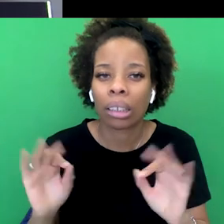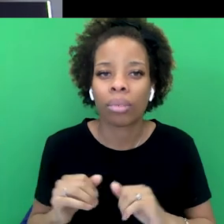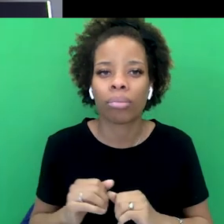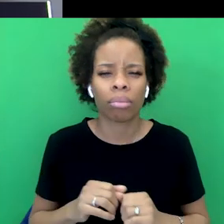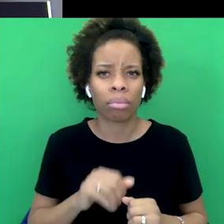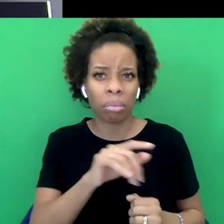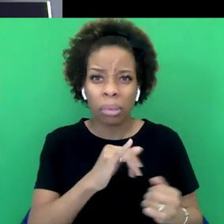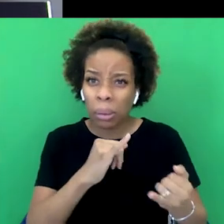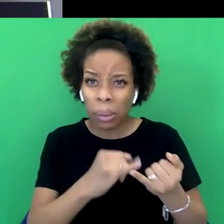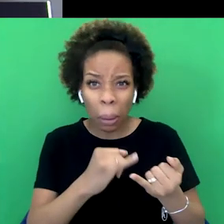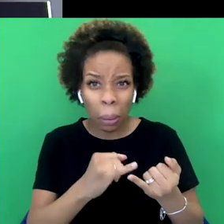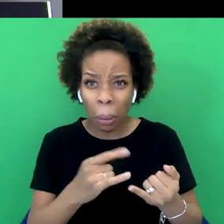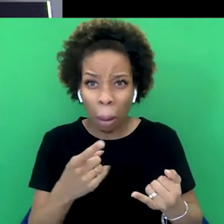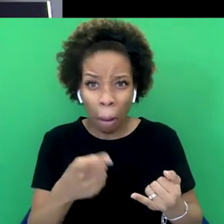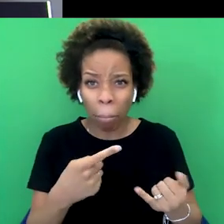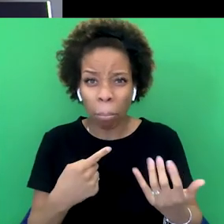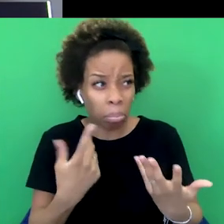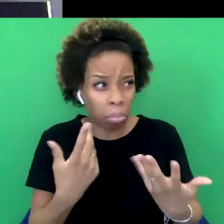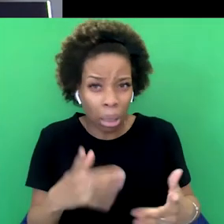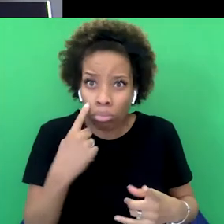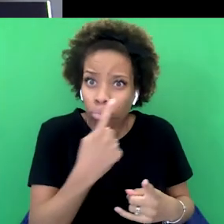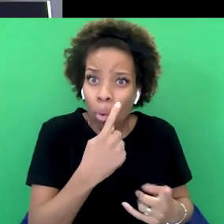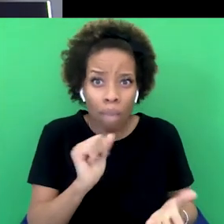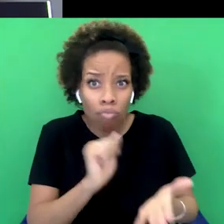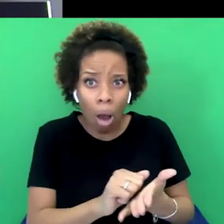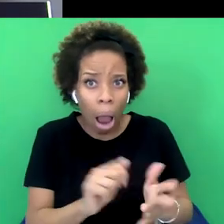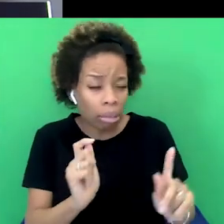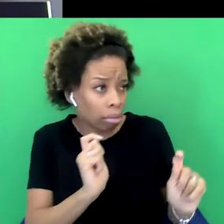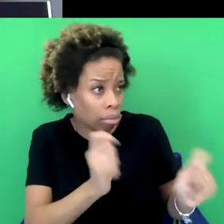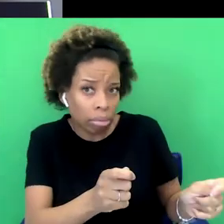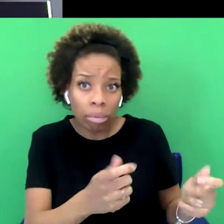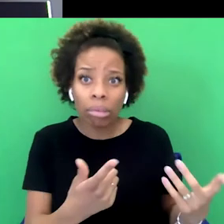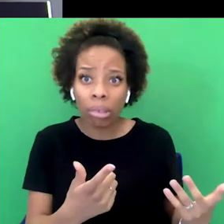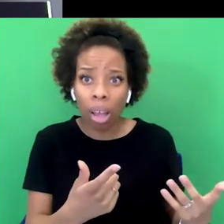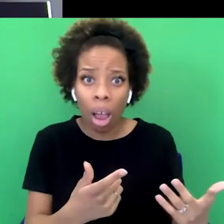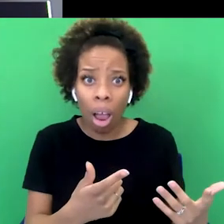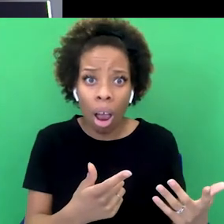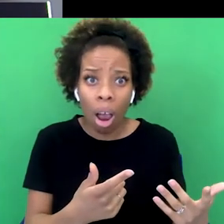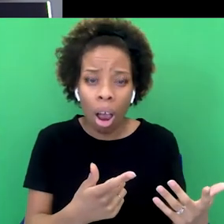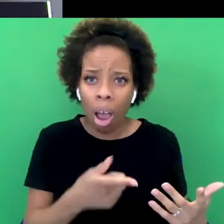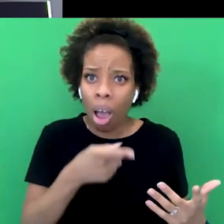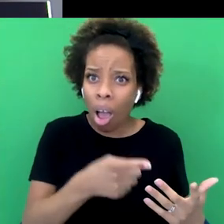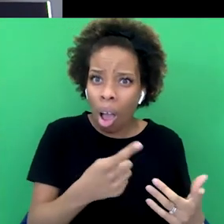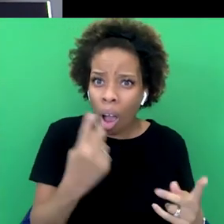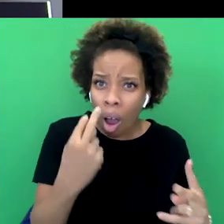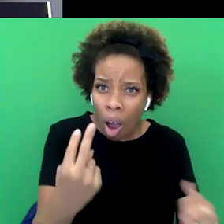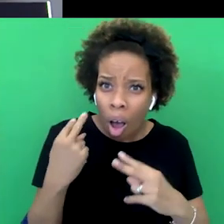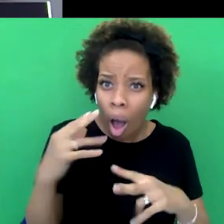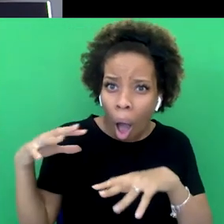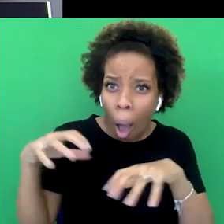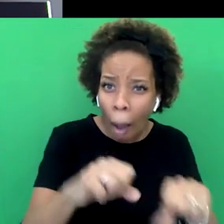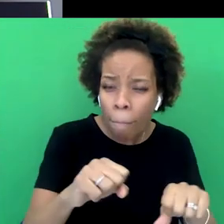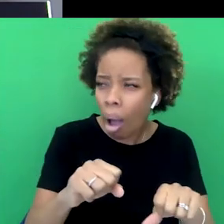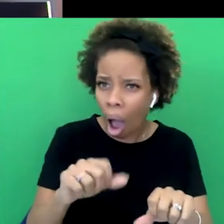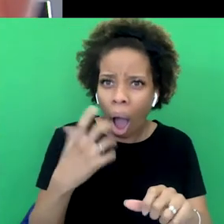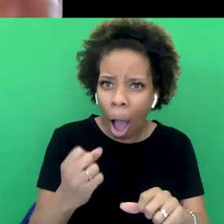argue with the sheer amount of information. You can't argue that there wasn't something rotten in empire. It blew my mind when the Telegraph said